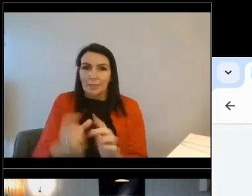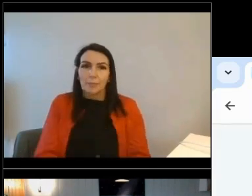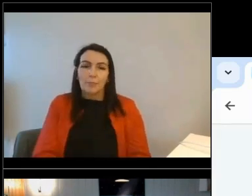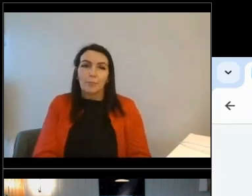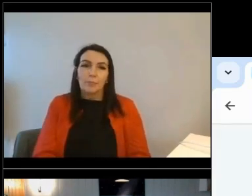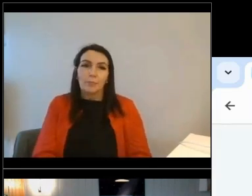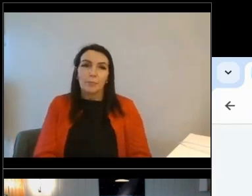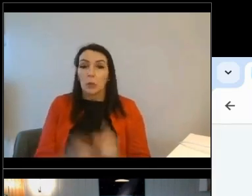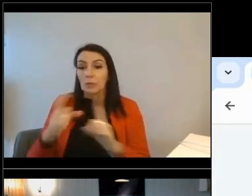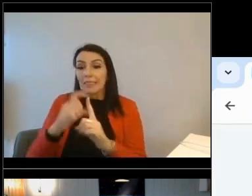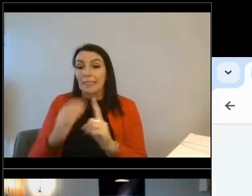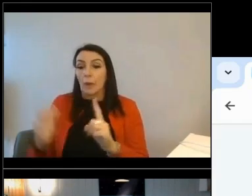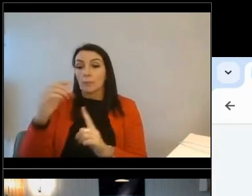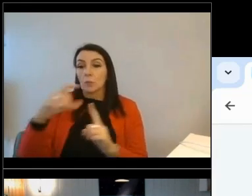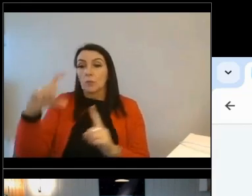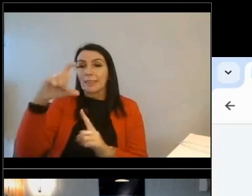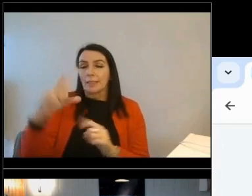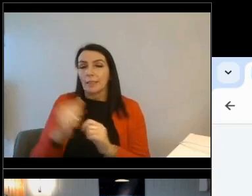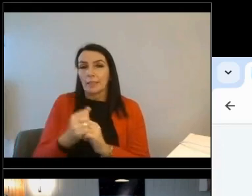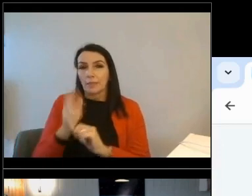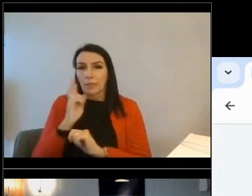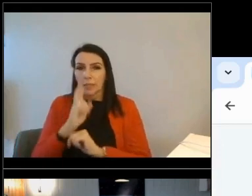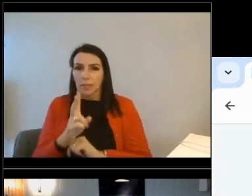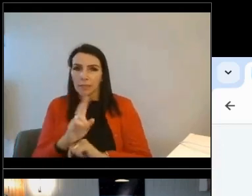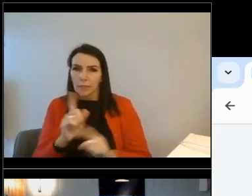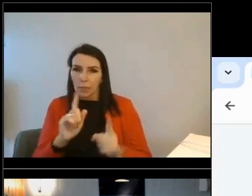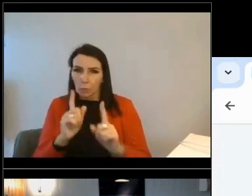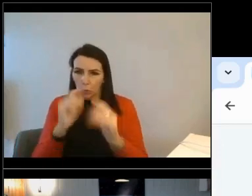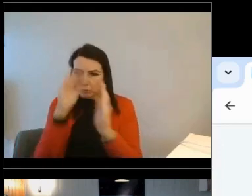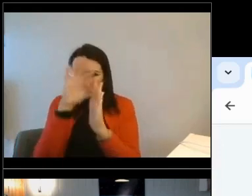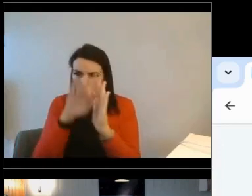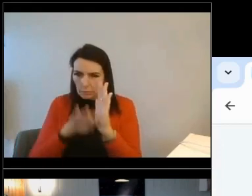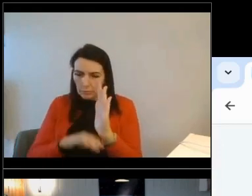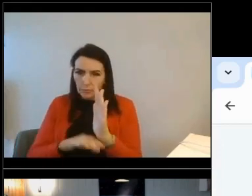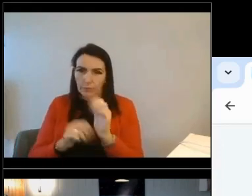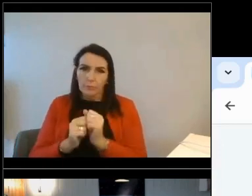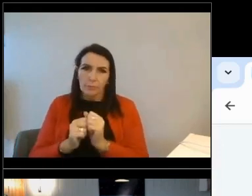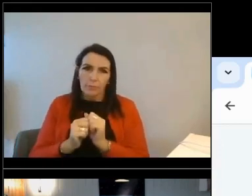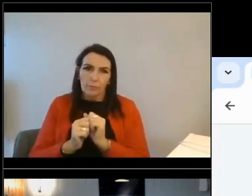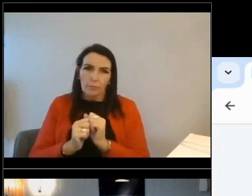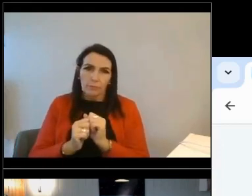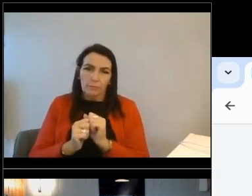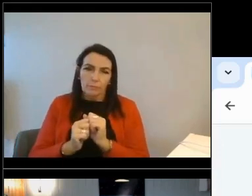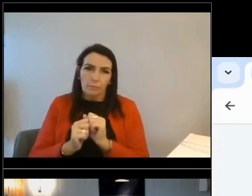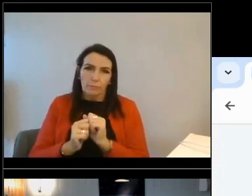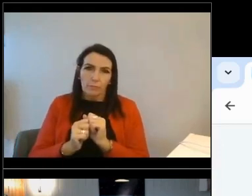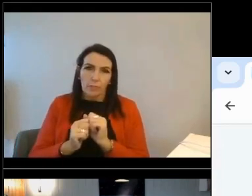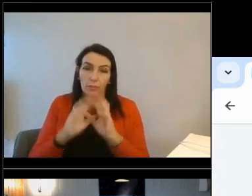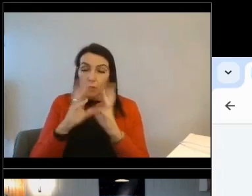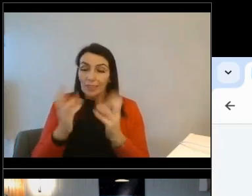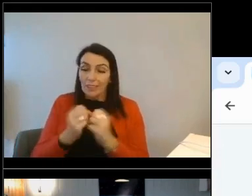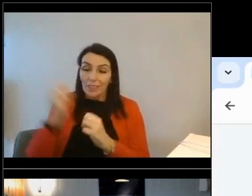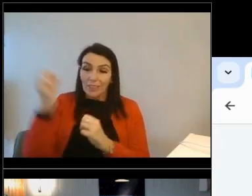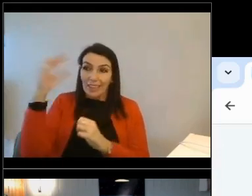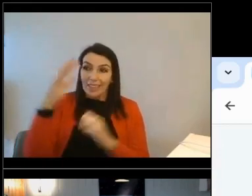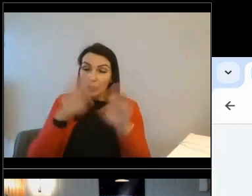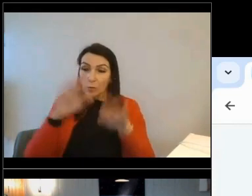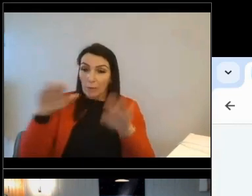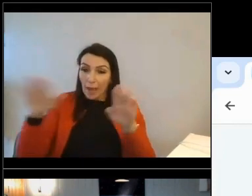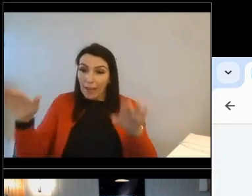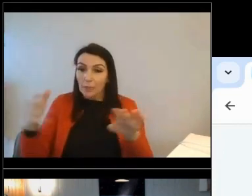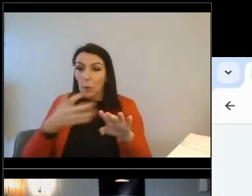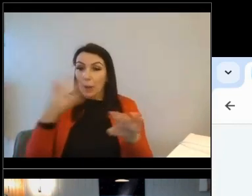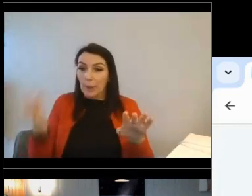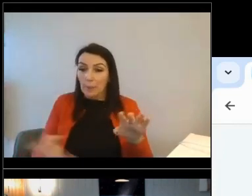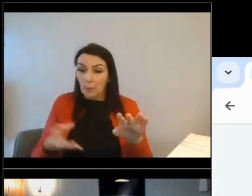can then see what the package recommendations is. So you can see not everything is solar panels and SOC pumps. There are some low